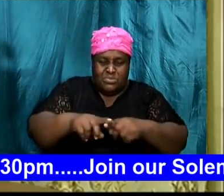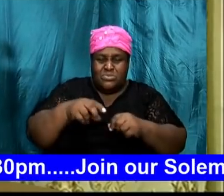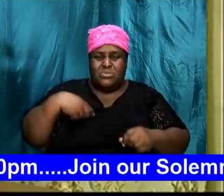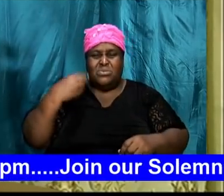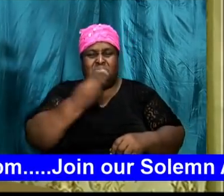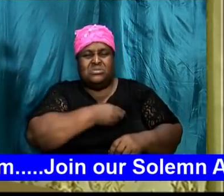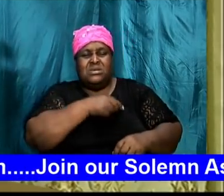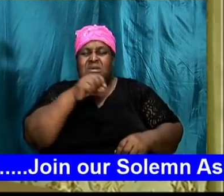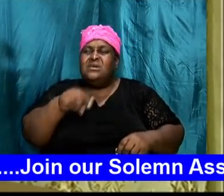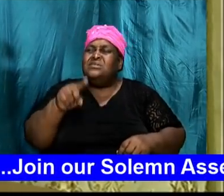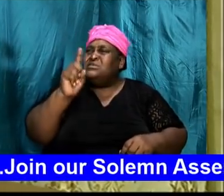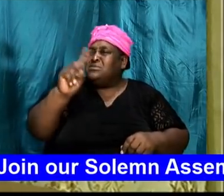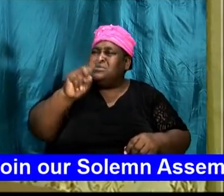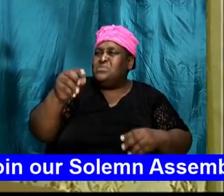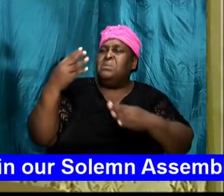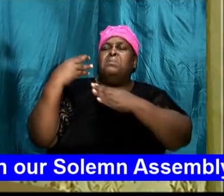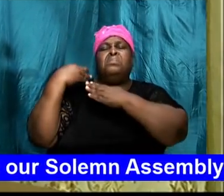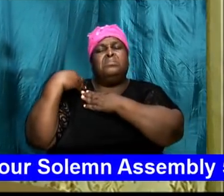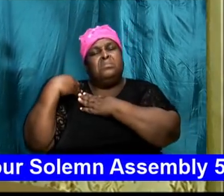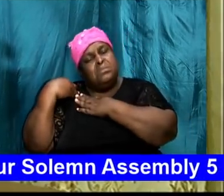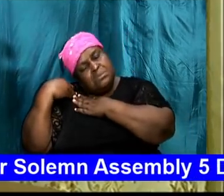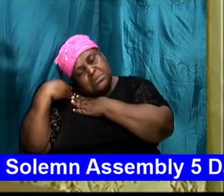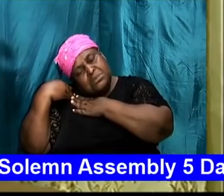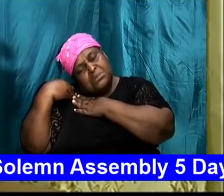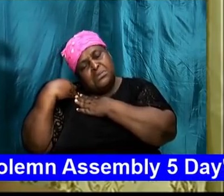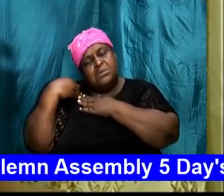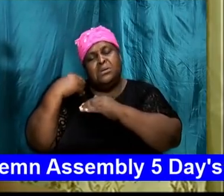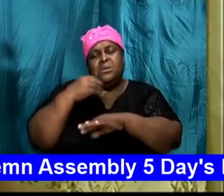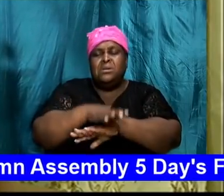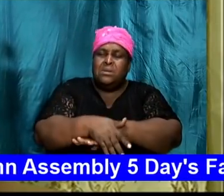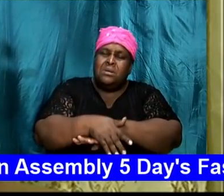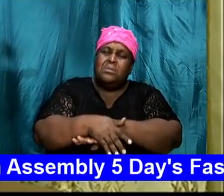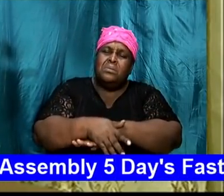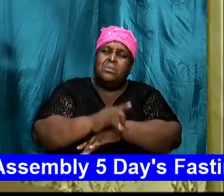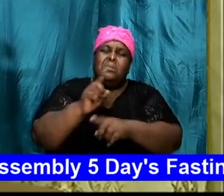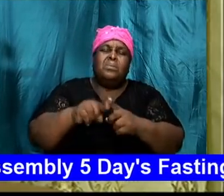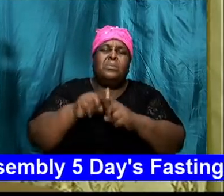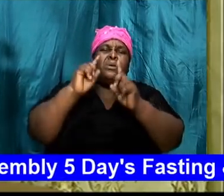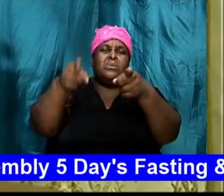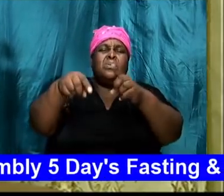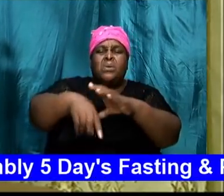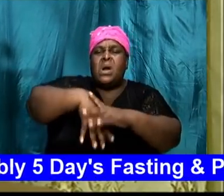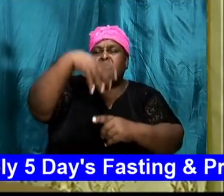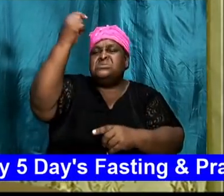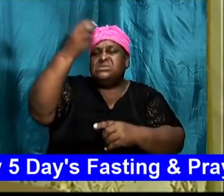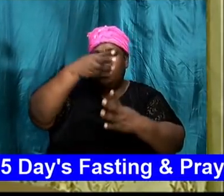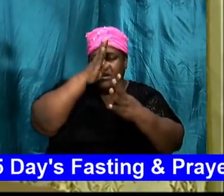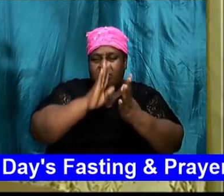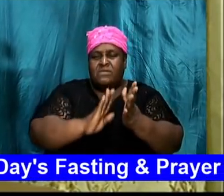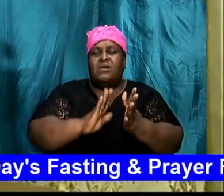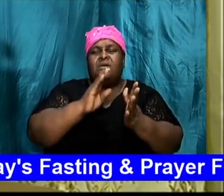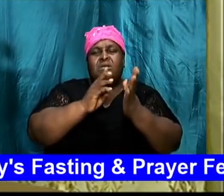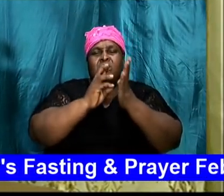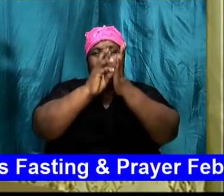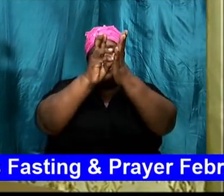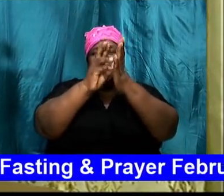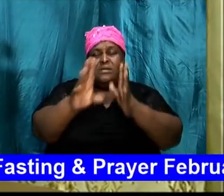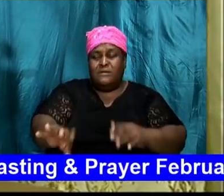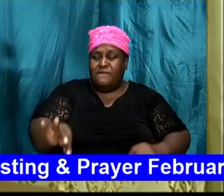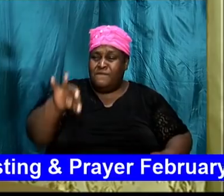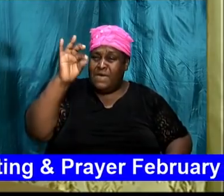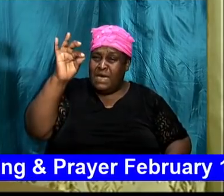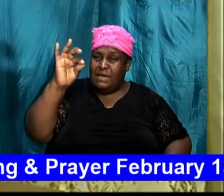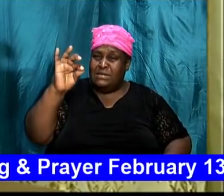tonight, the things that happen to us when we go outside of God's will, you find that,